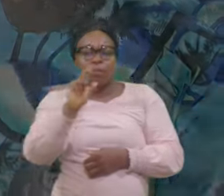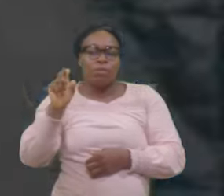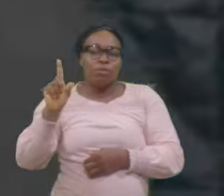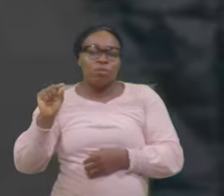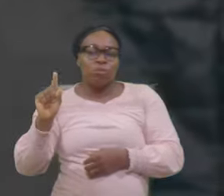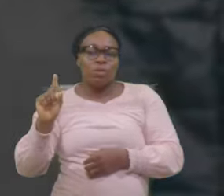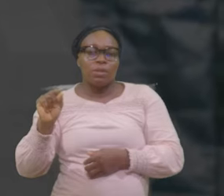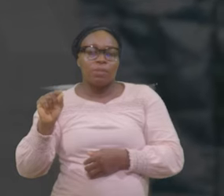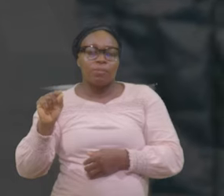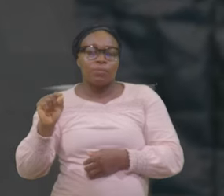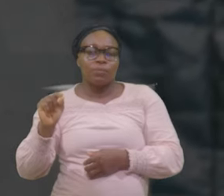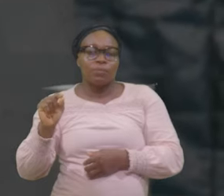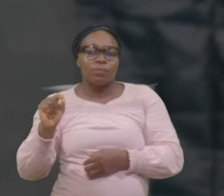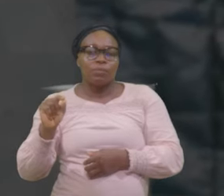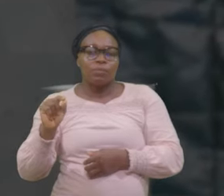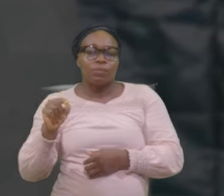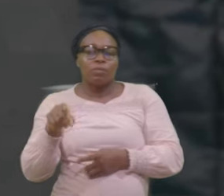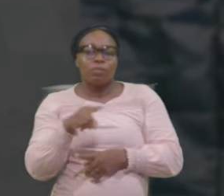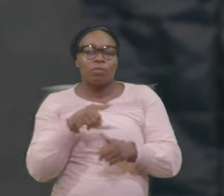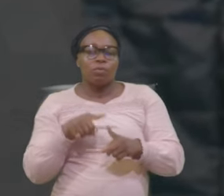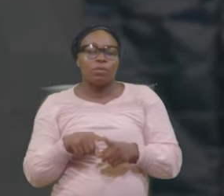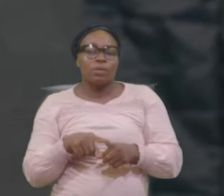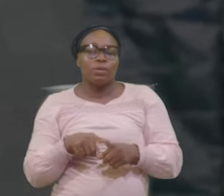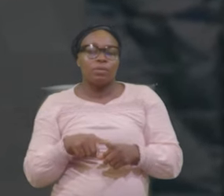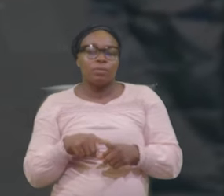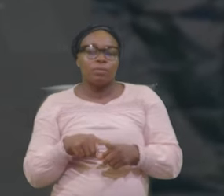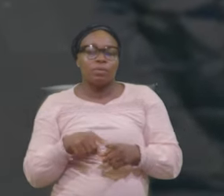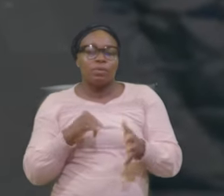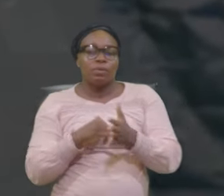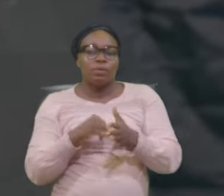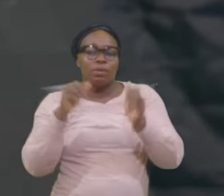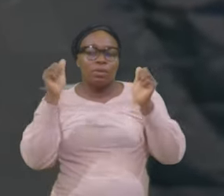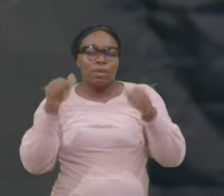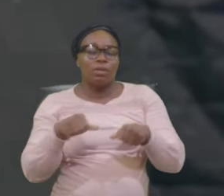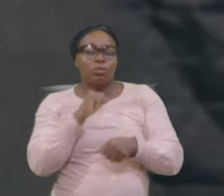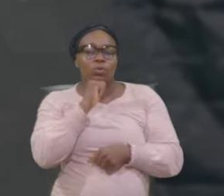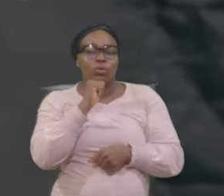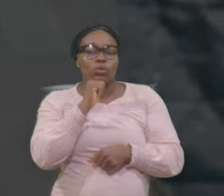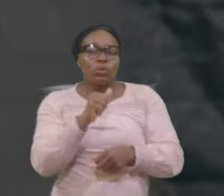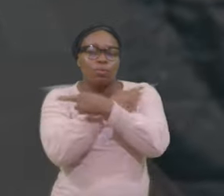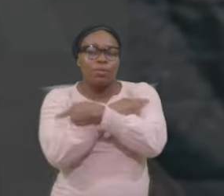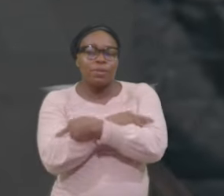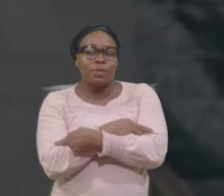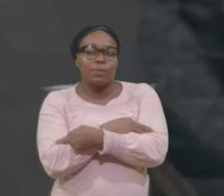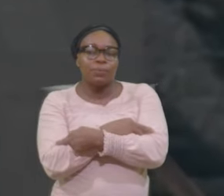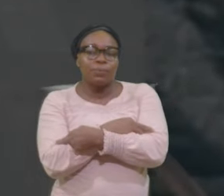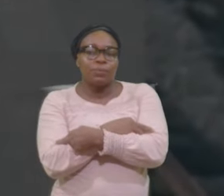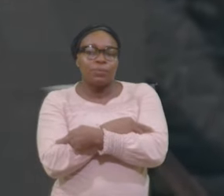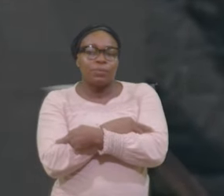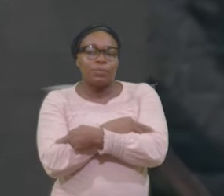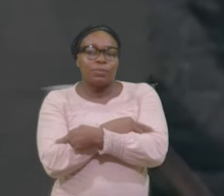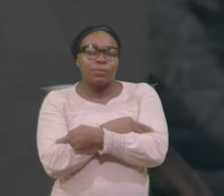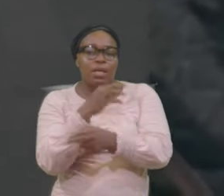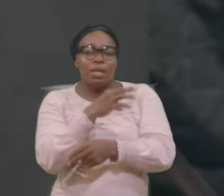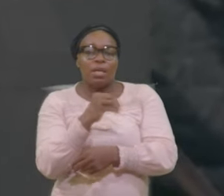When When It Cannot Rest Restlessness And whose Waters